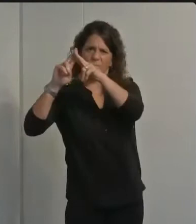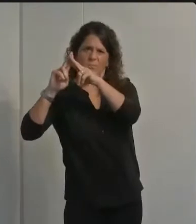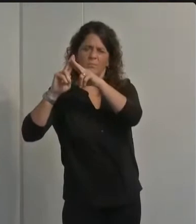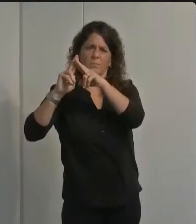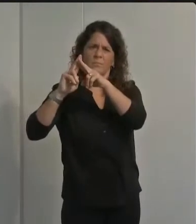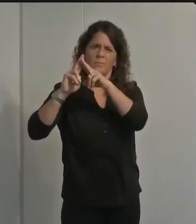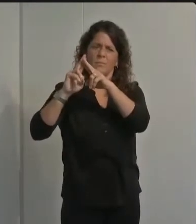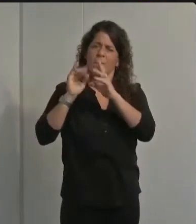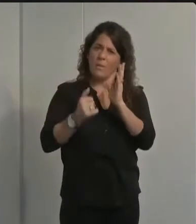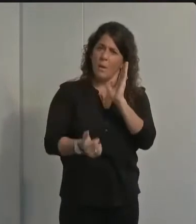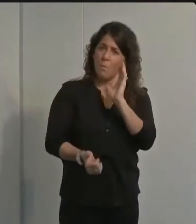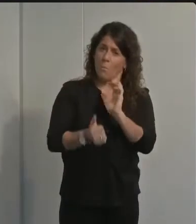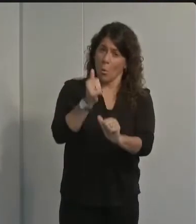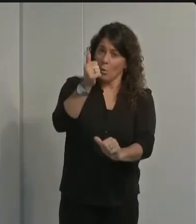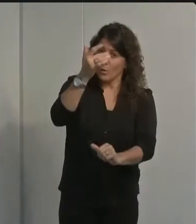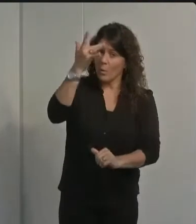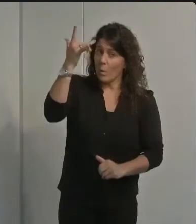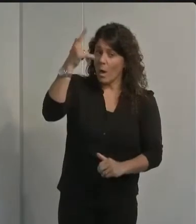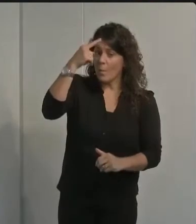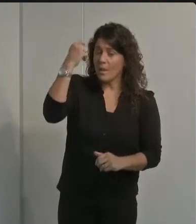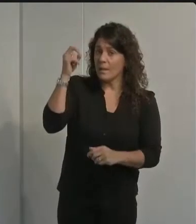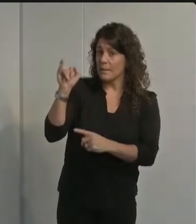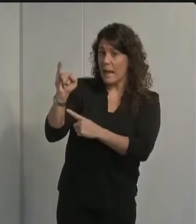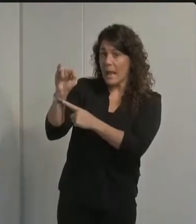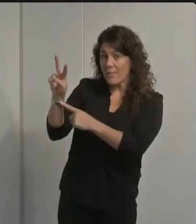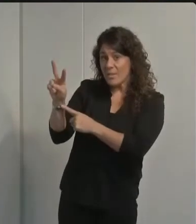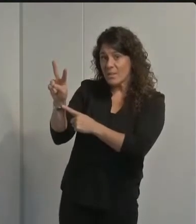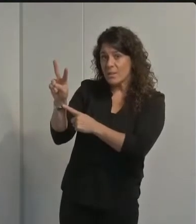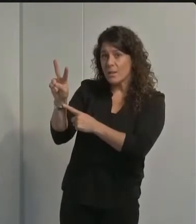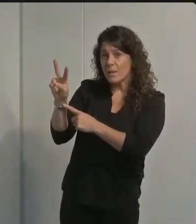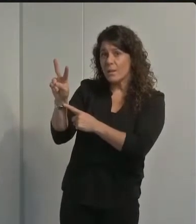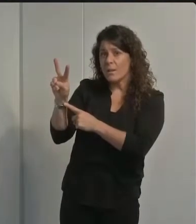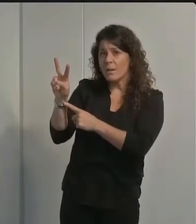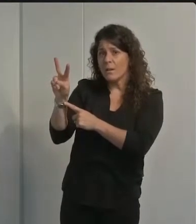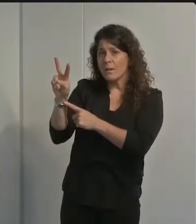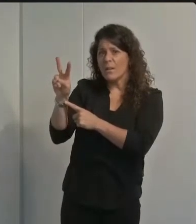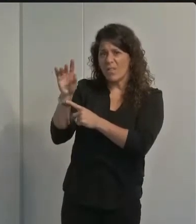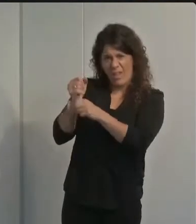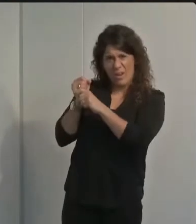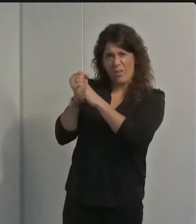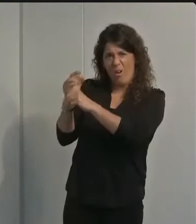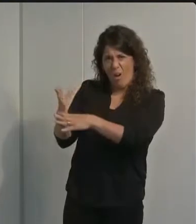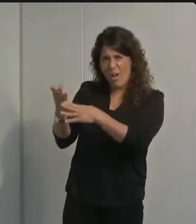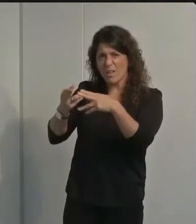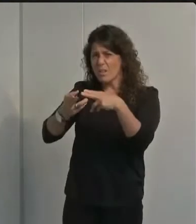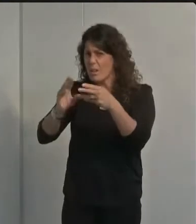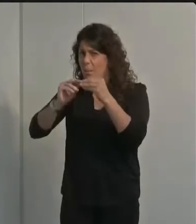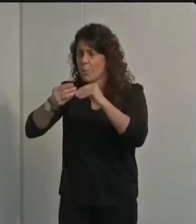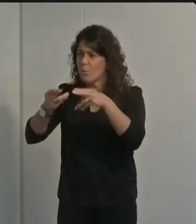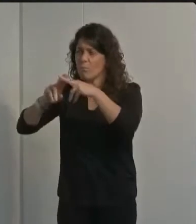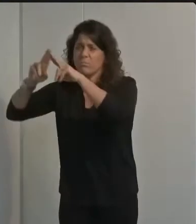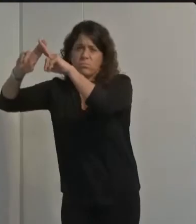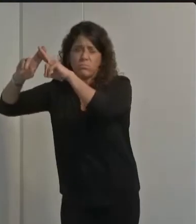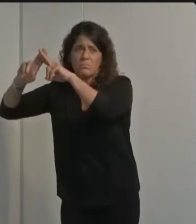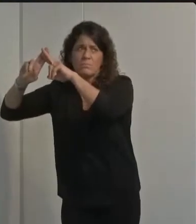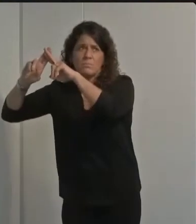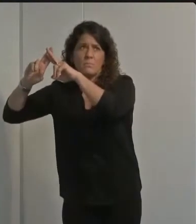was that mostly due to isla vista cases um and specifically like in the um